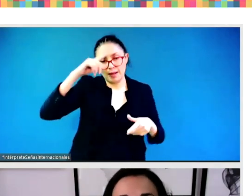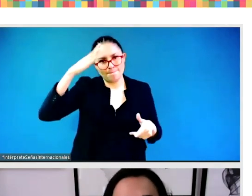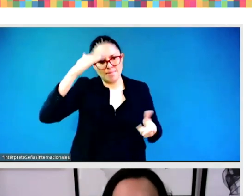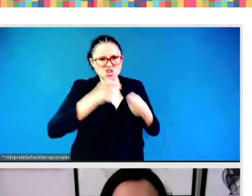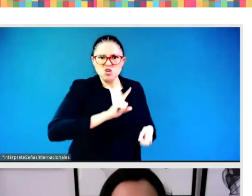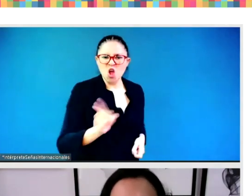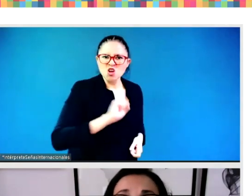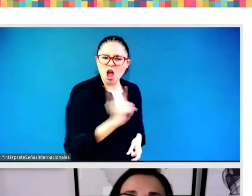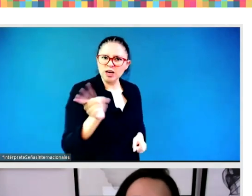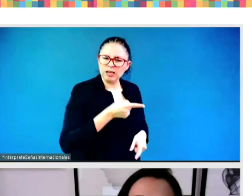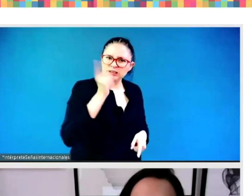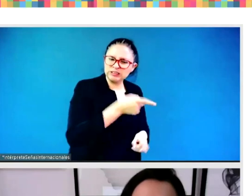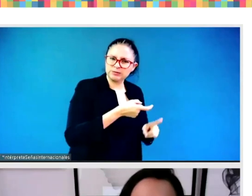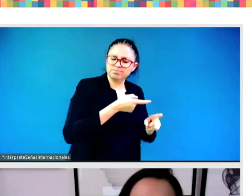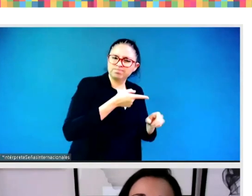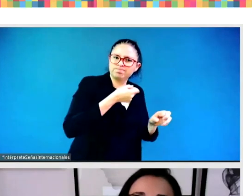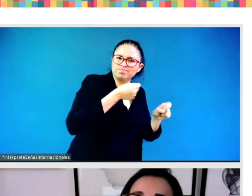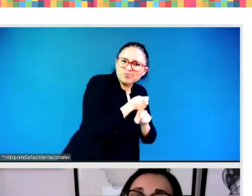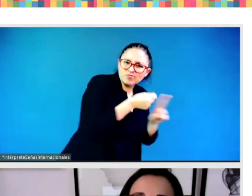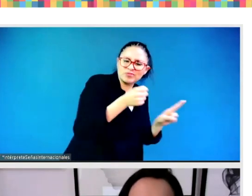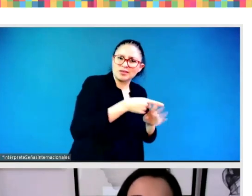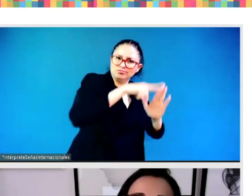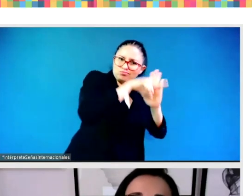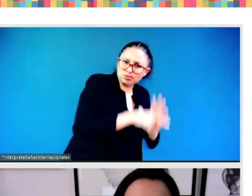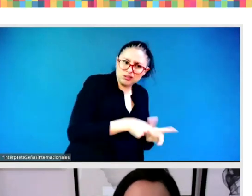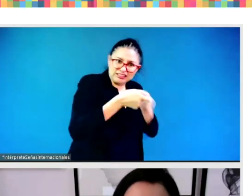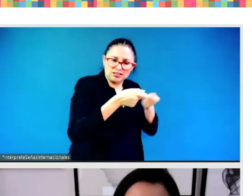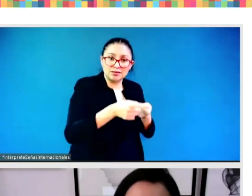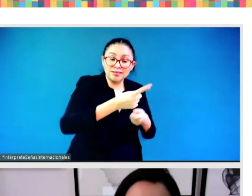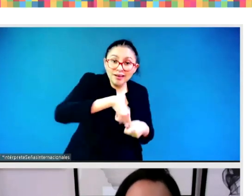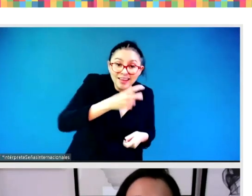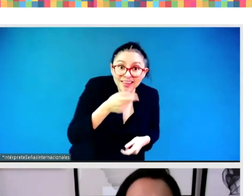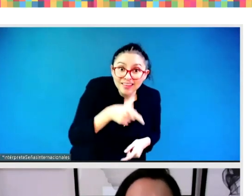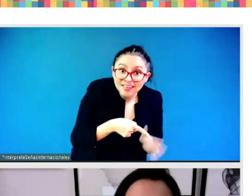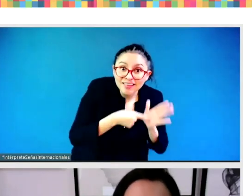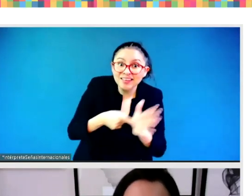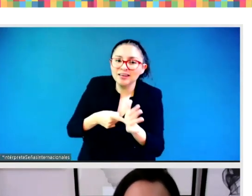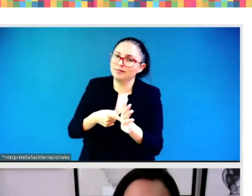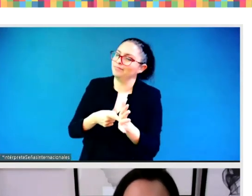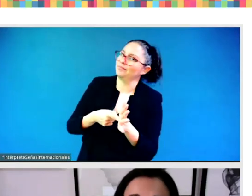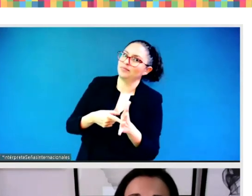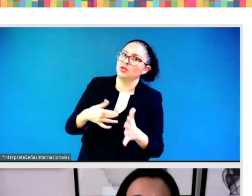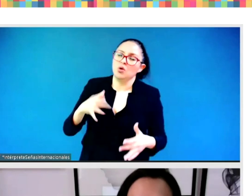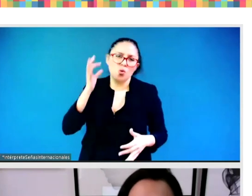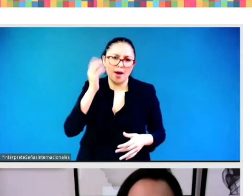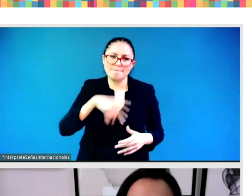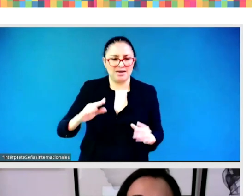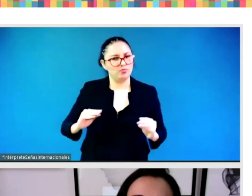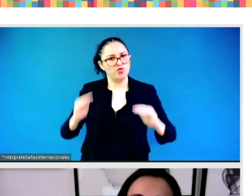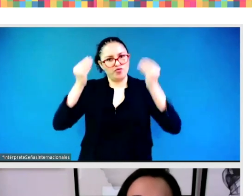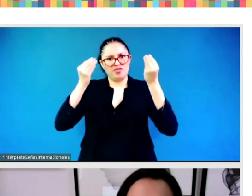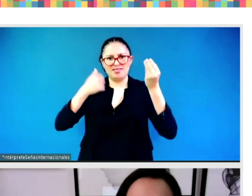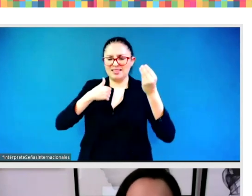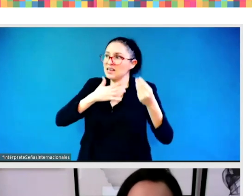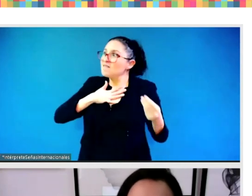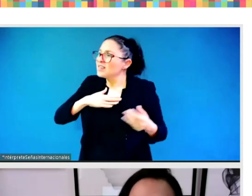dissuasive for young women to get involved in public life. If generation equality is to succeed, we need to